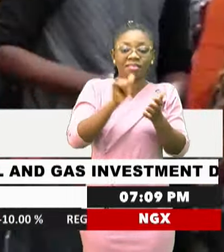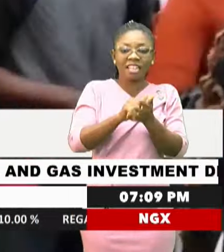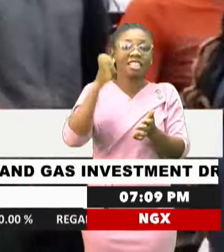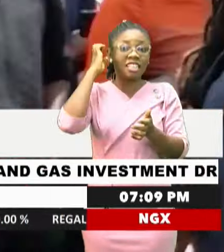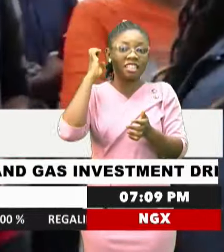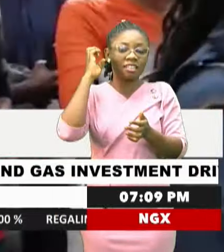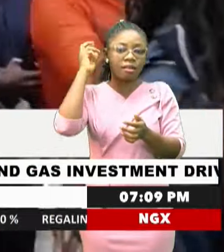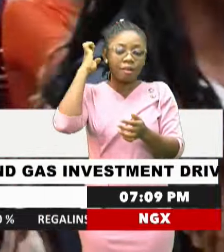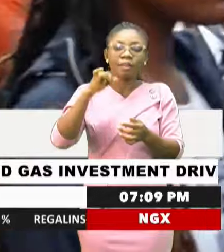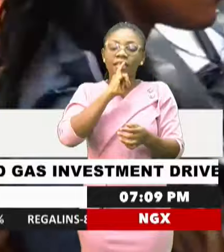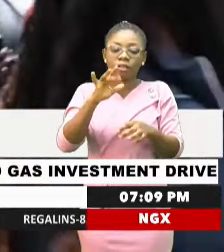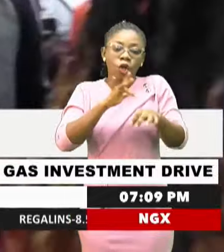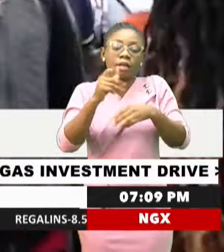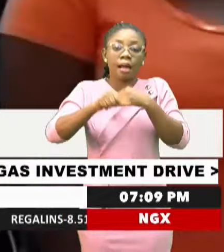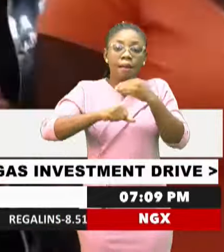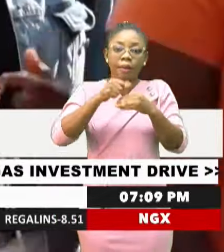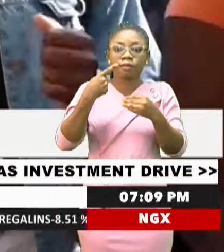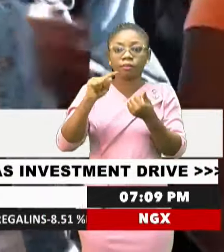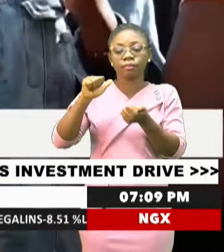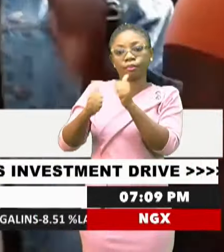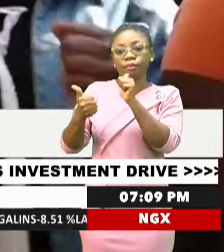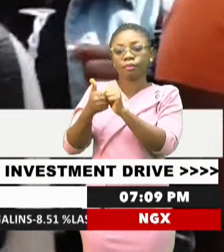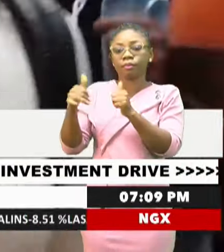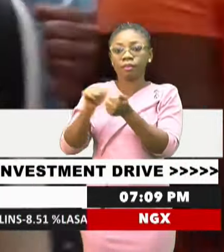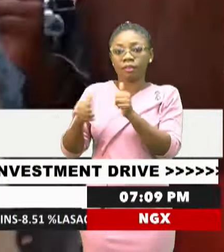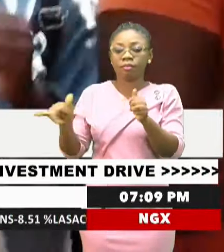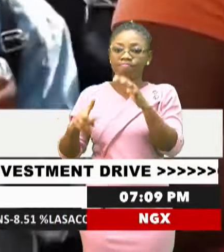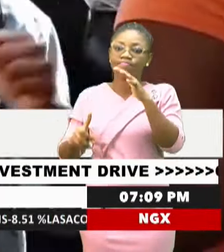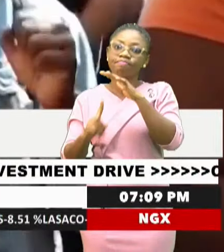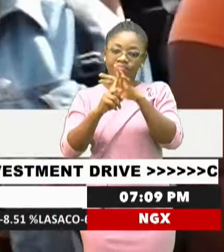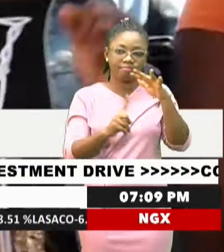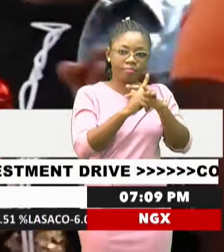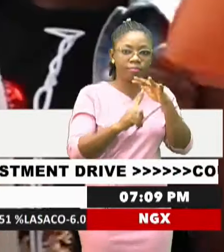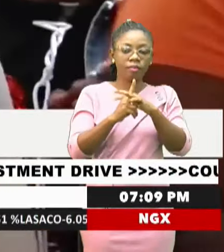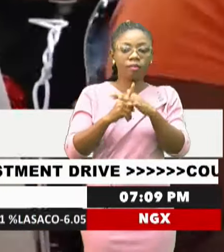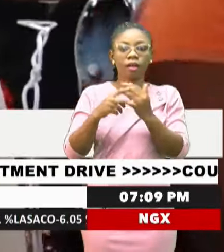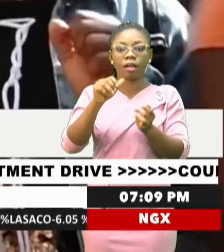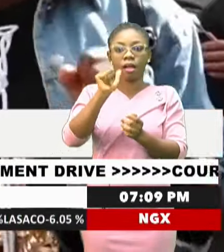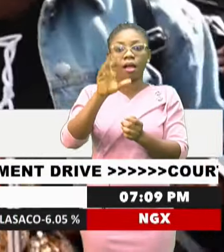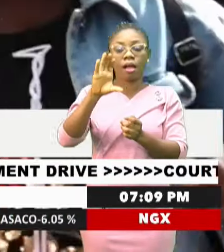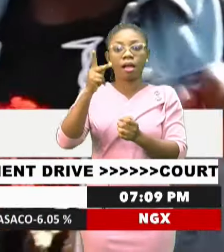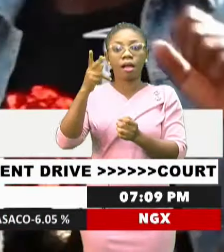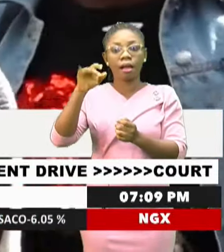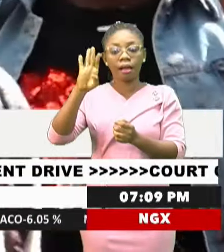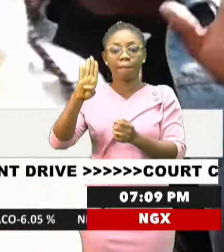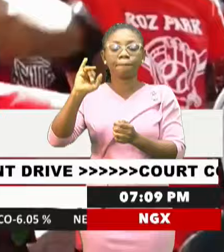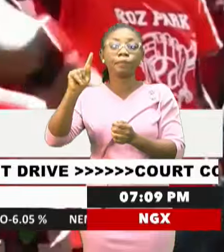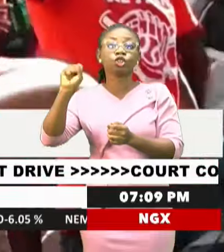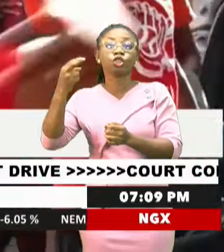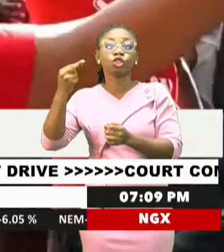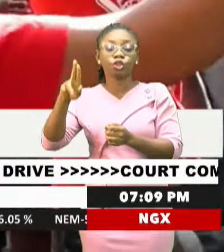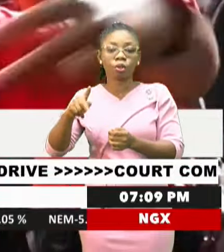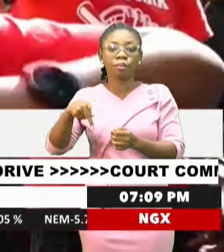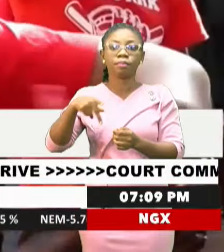about the issues they have raised. As Bishop Jackson Olesapit termed the youth protest a discerning